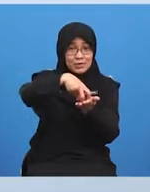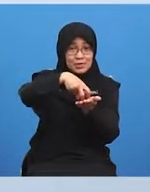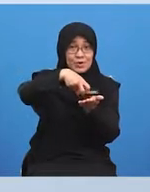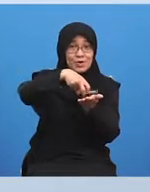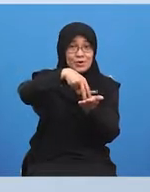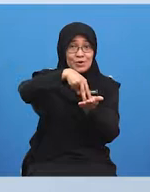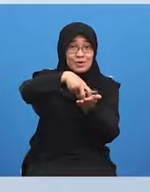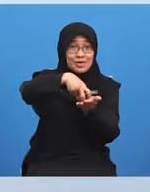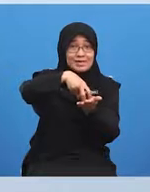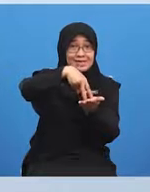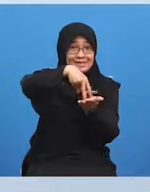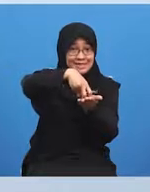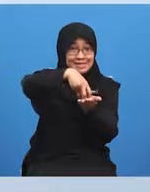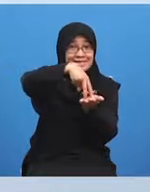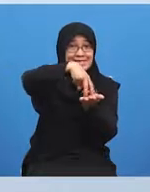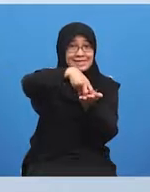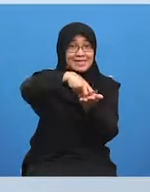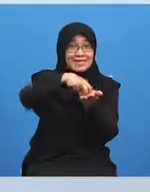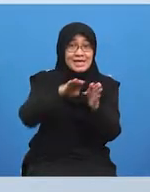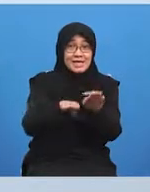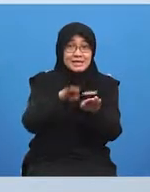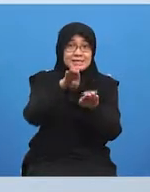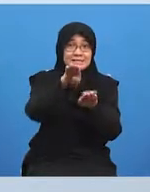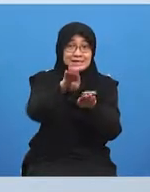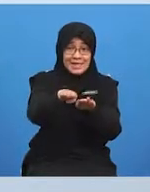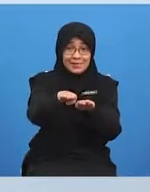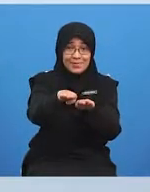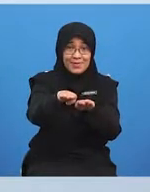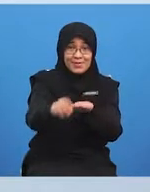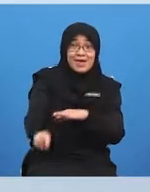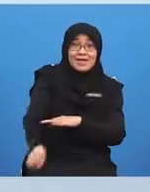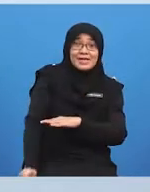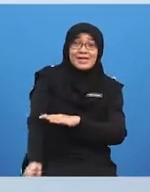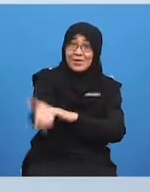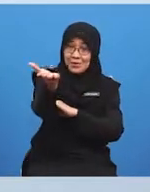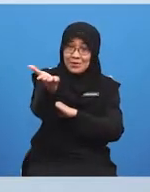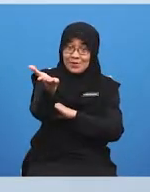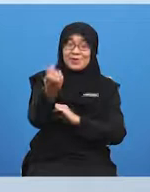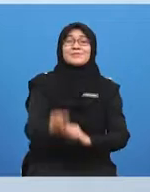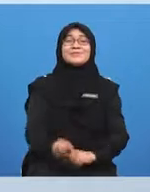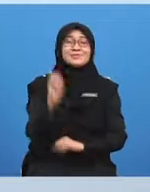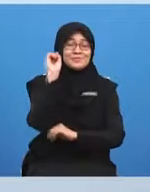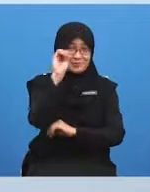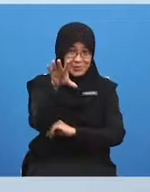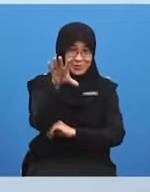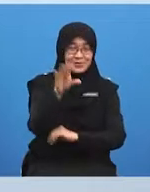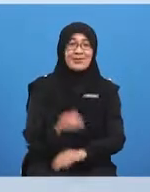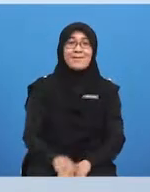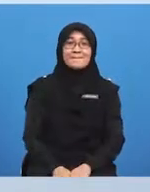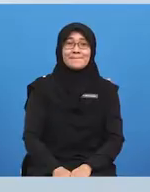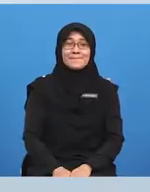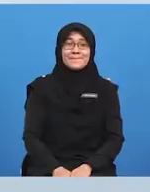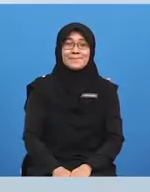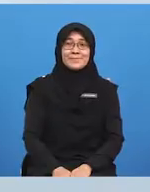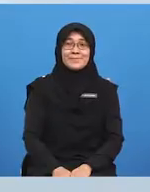two one step forward and throw yeah let's do it one more time boys and girls